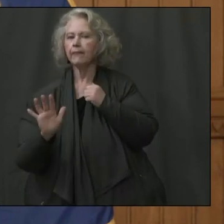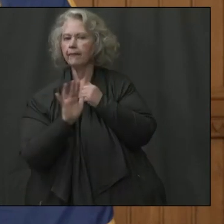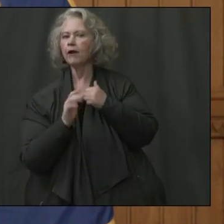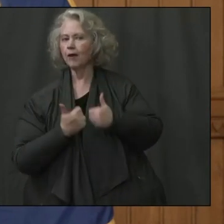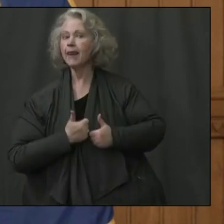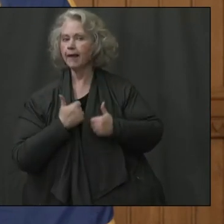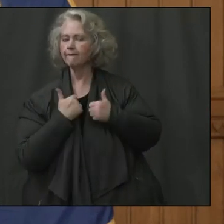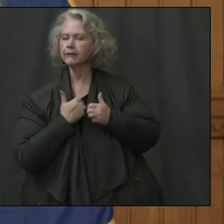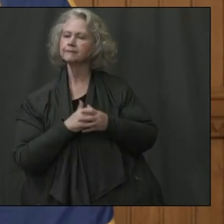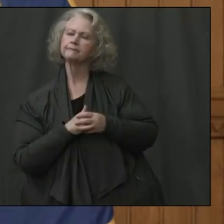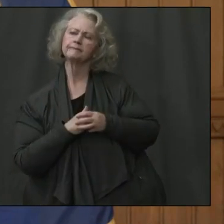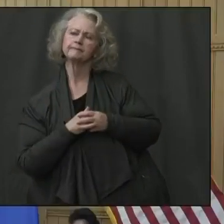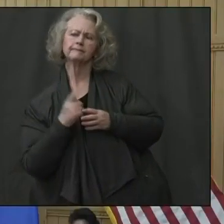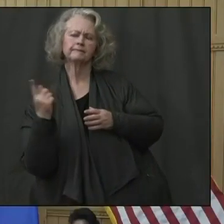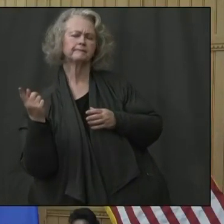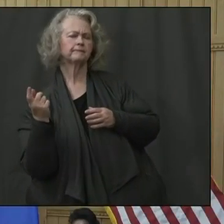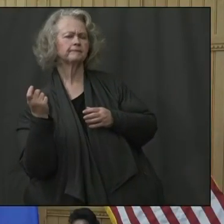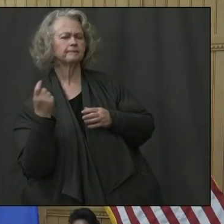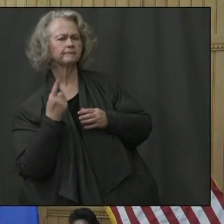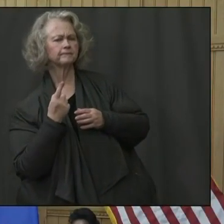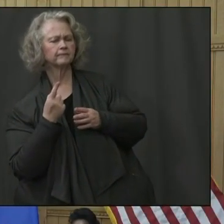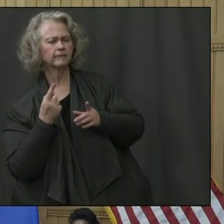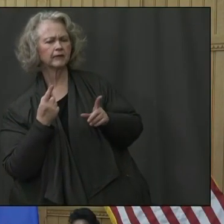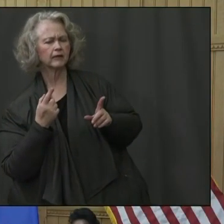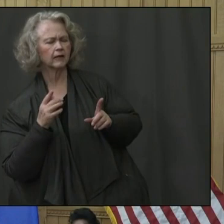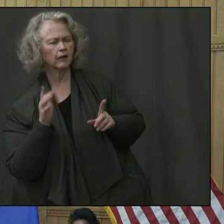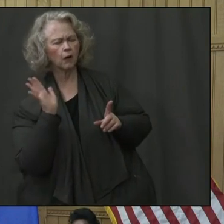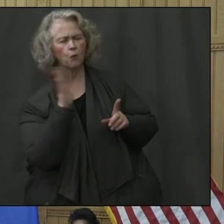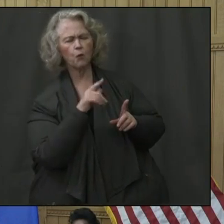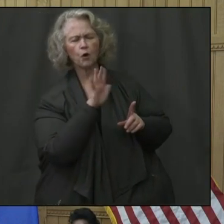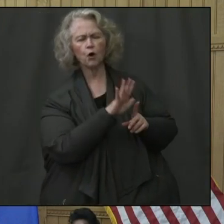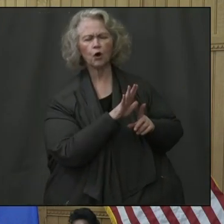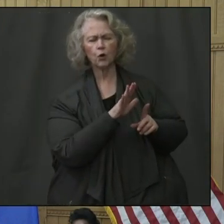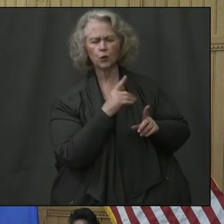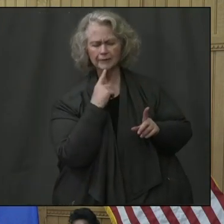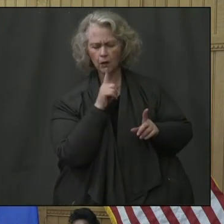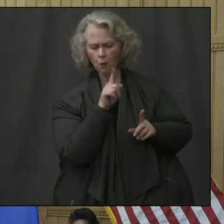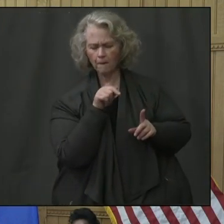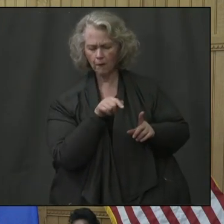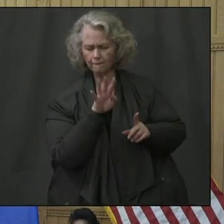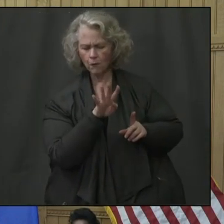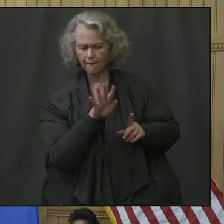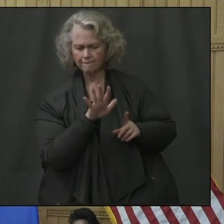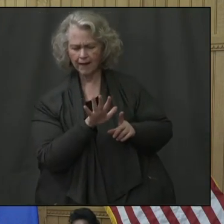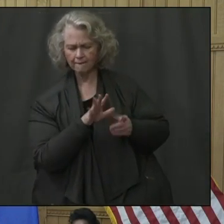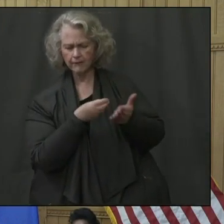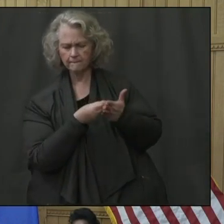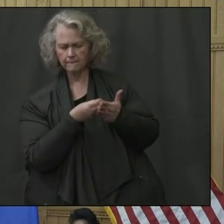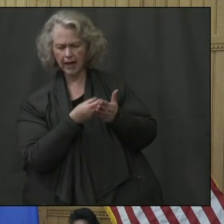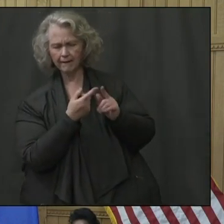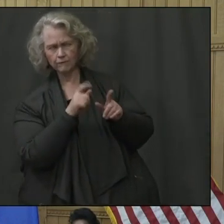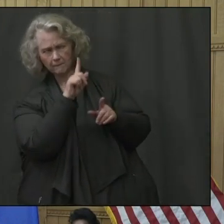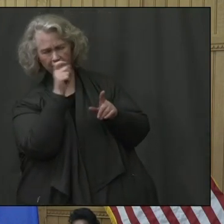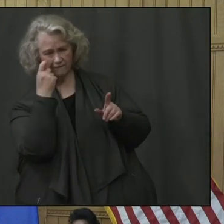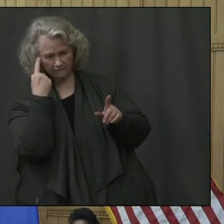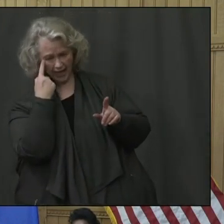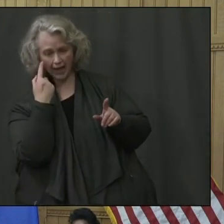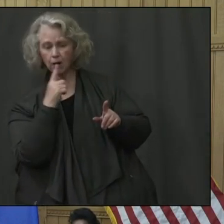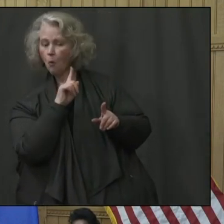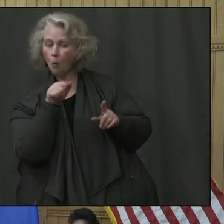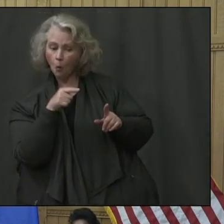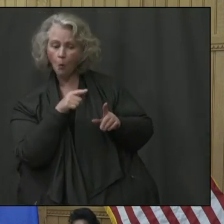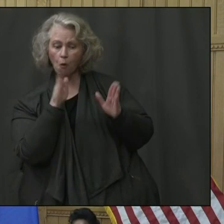Just to clarify one point with Melissa, the 1.45 that you mentioned from the feds, if I understood you correctly, that was for COVID related